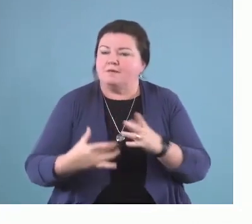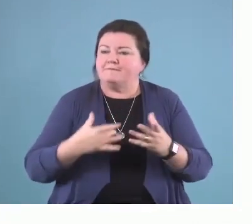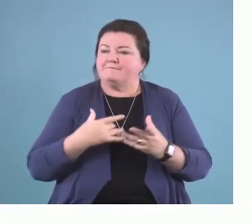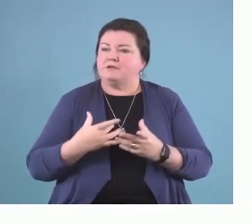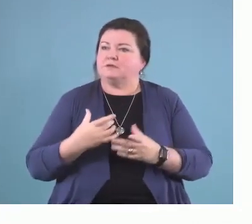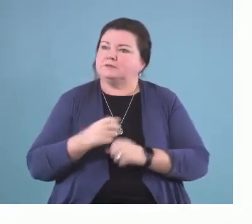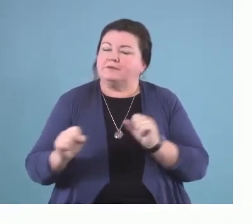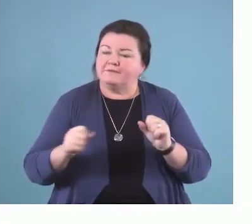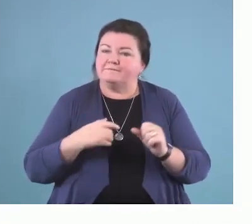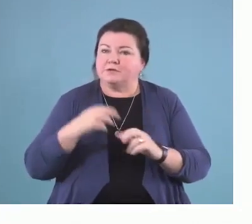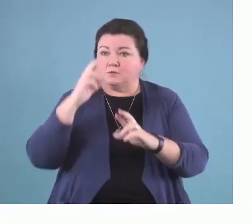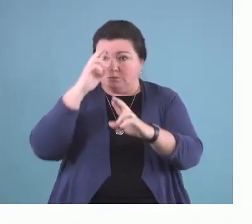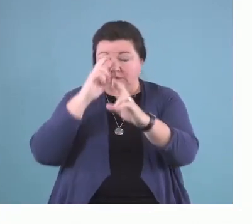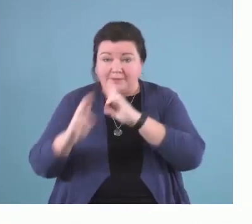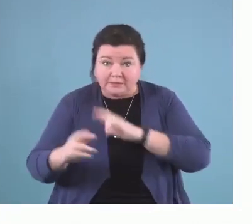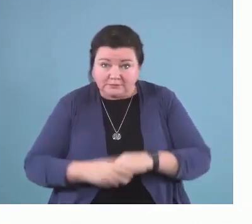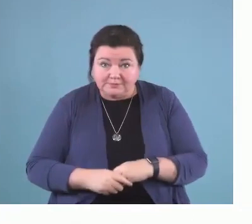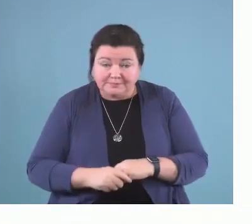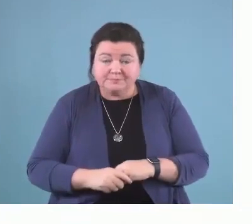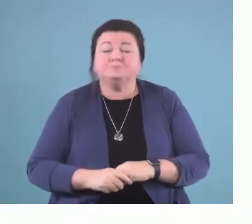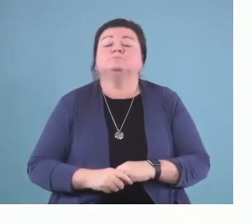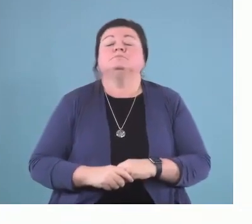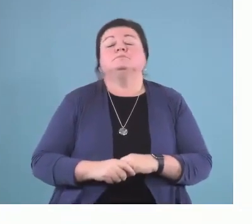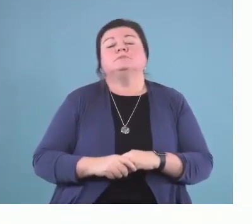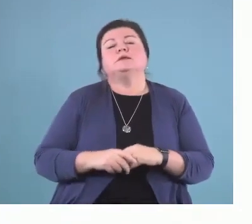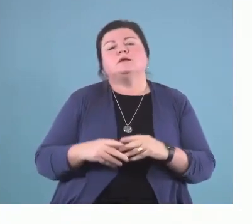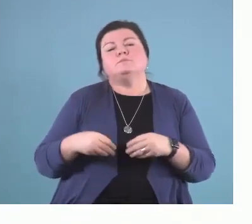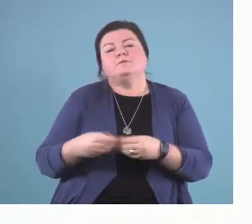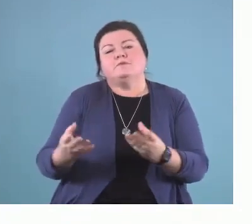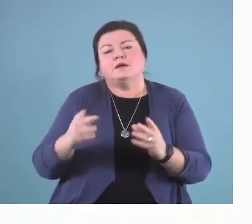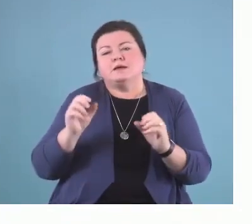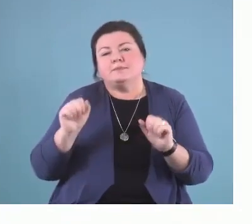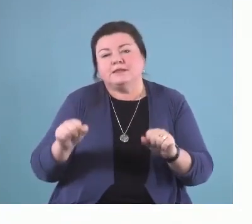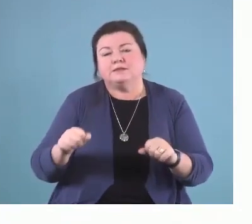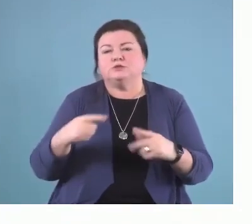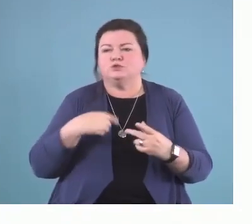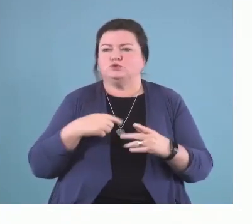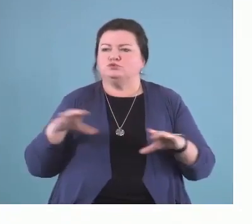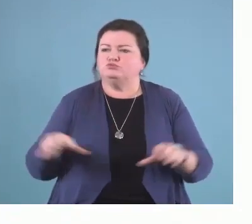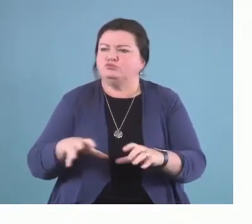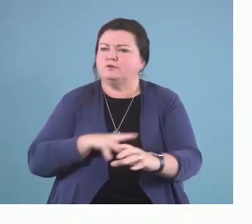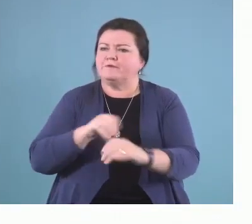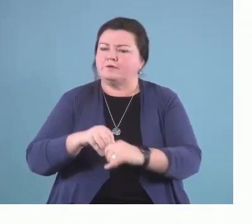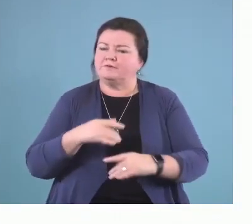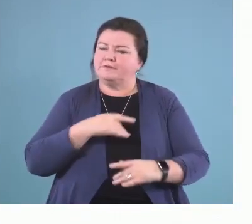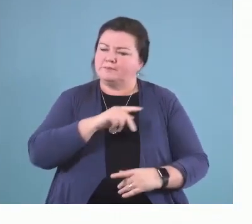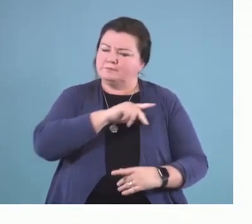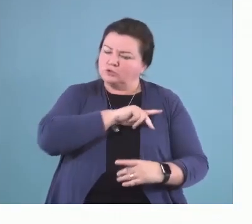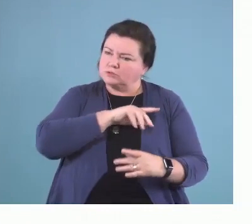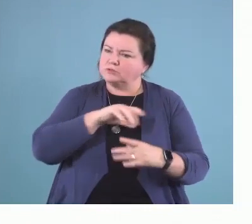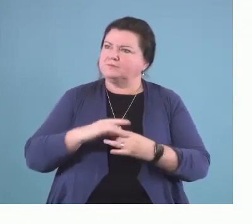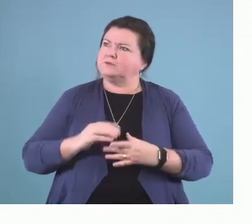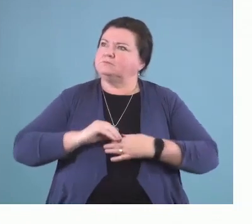respect. It provides the ability and opportunity to do and to engage personally in meaningful,